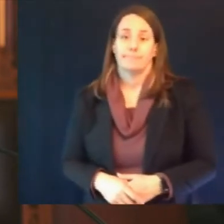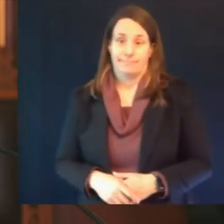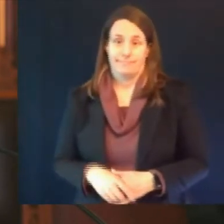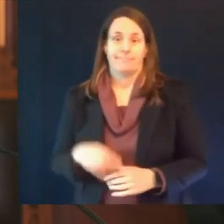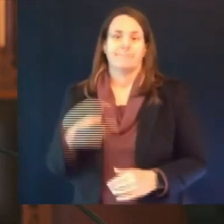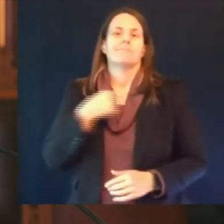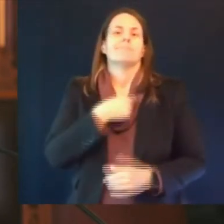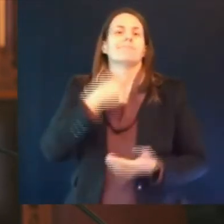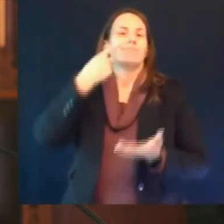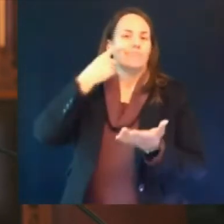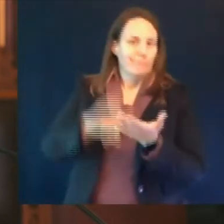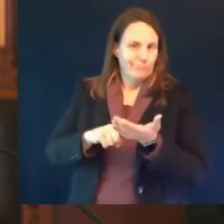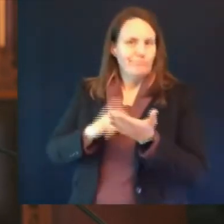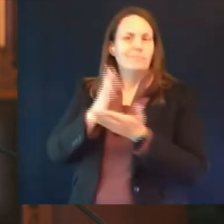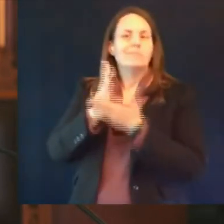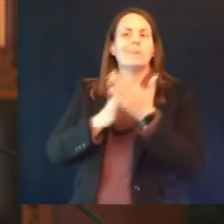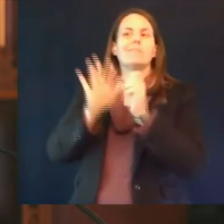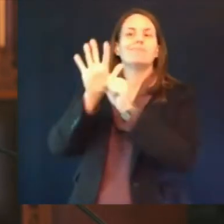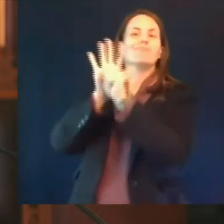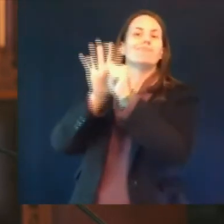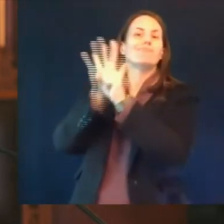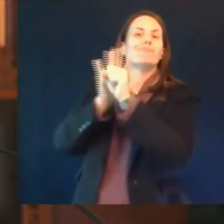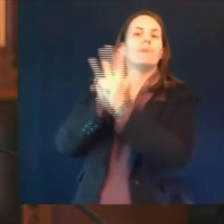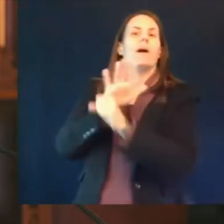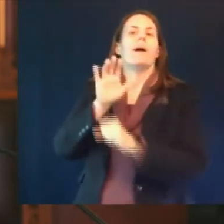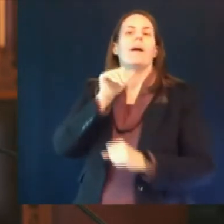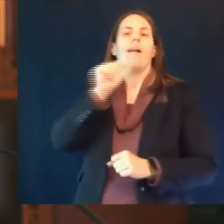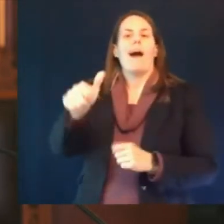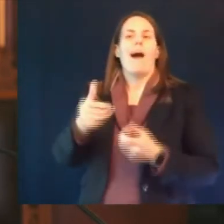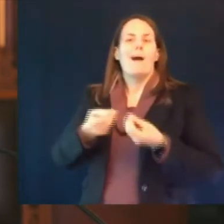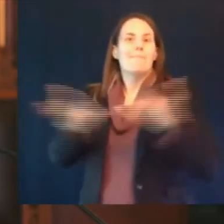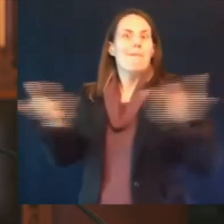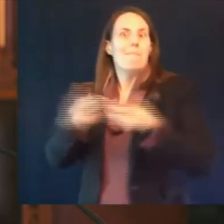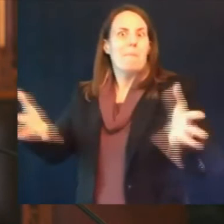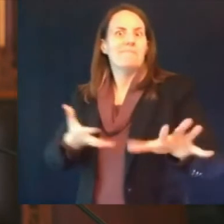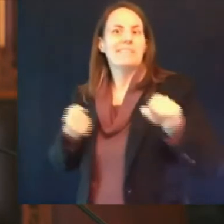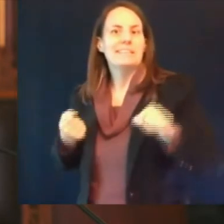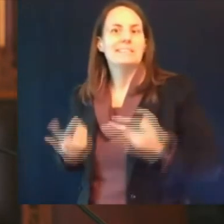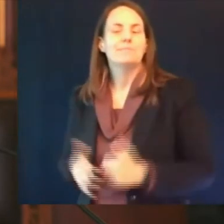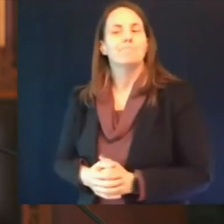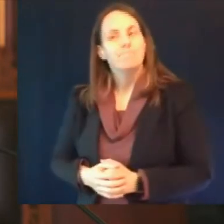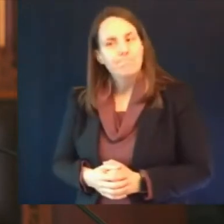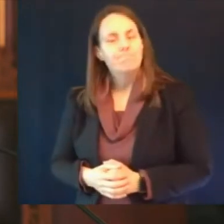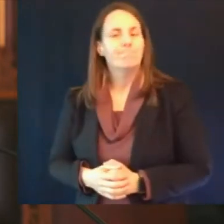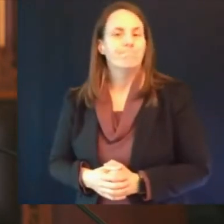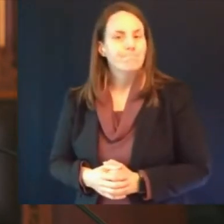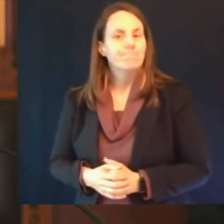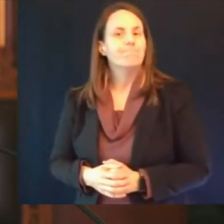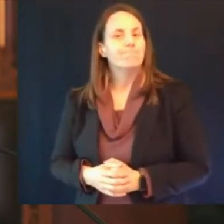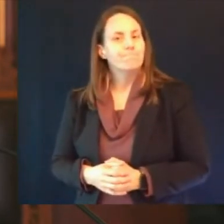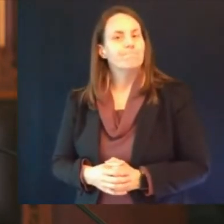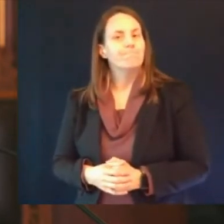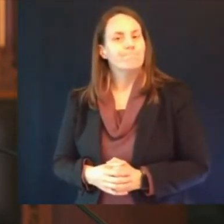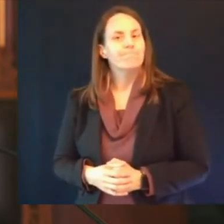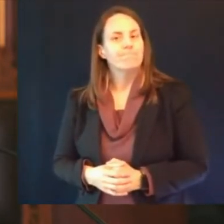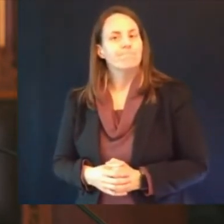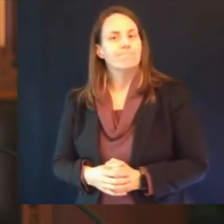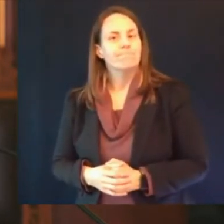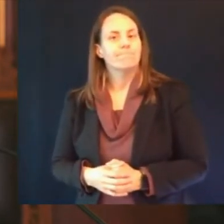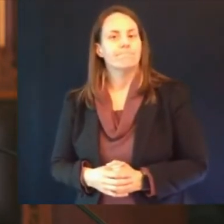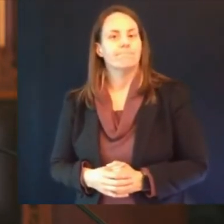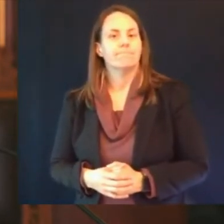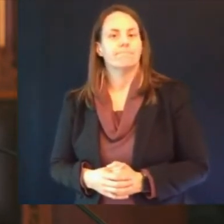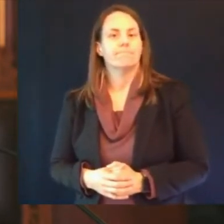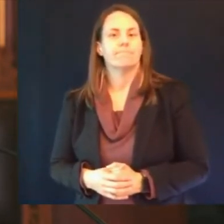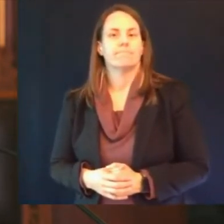long way to go um before we declare that um uh we're not going to do any better there so um